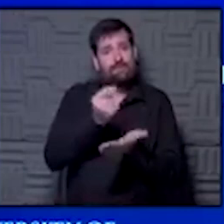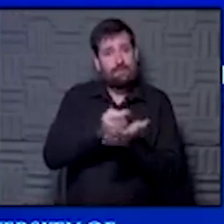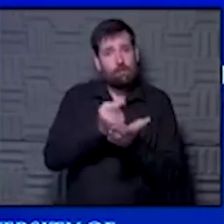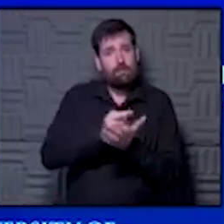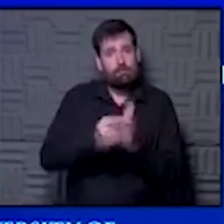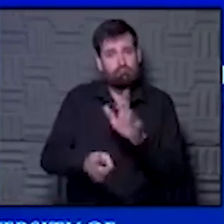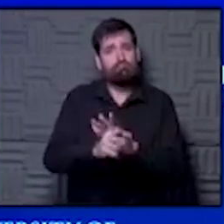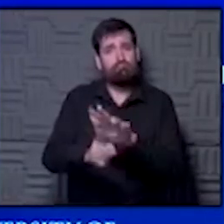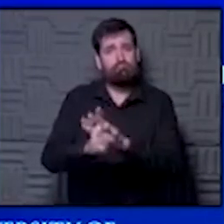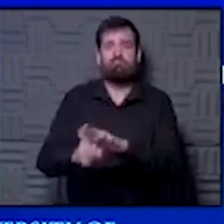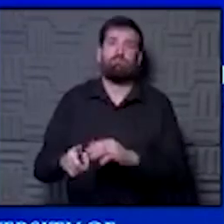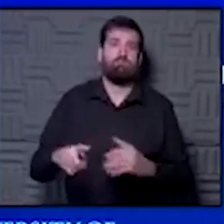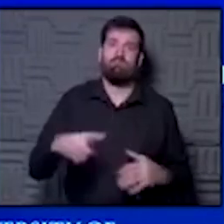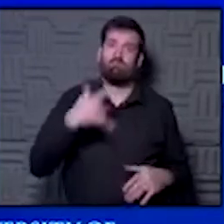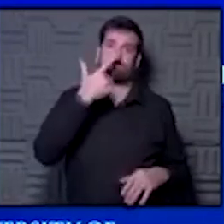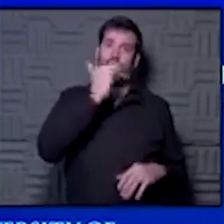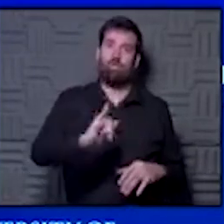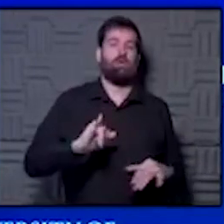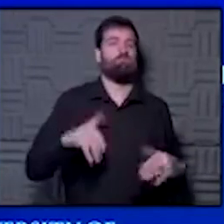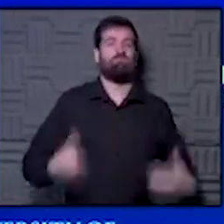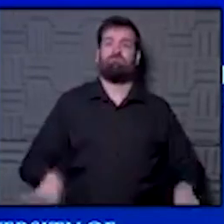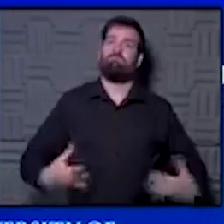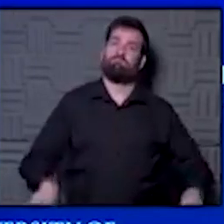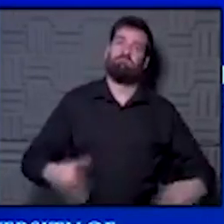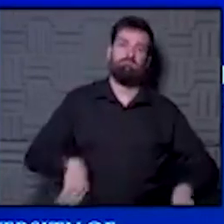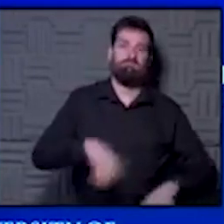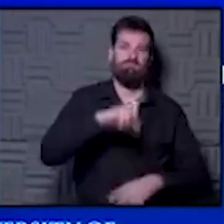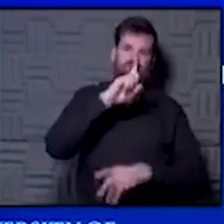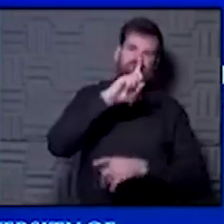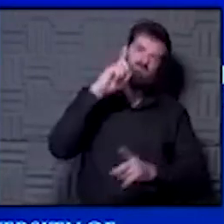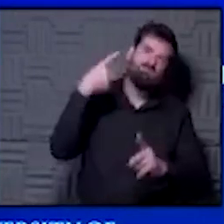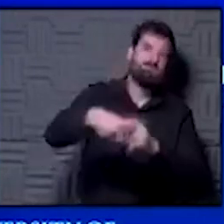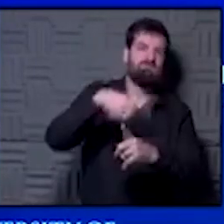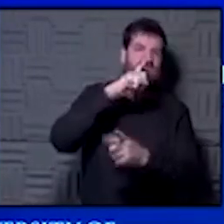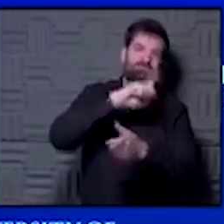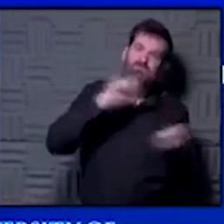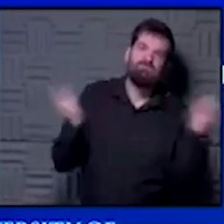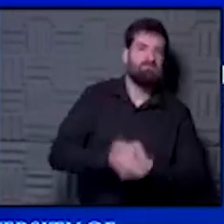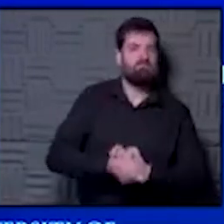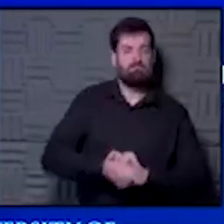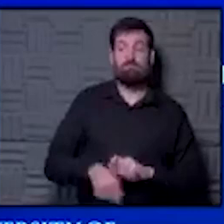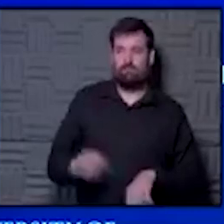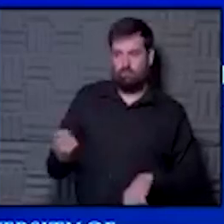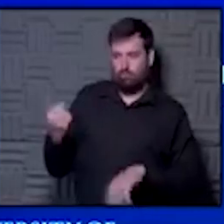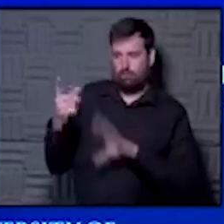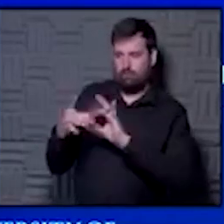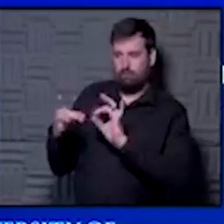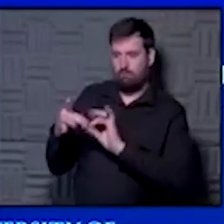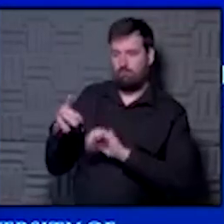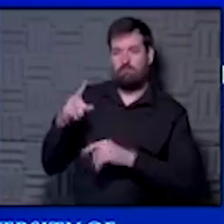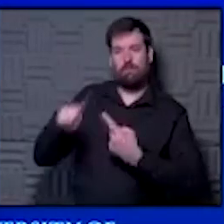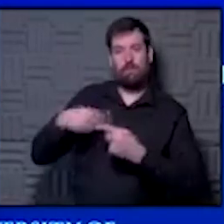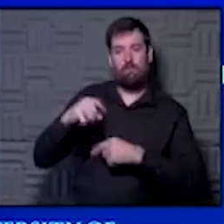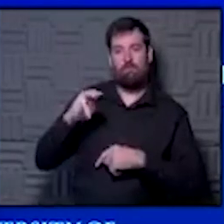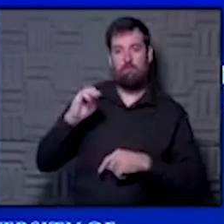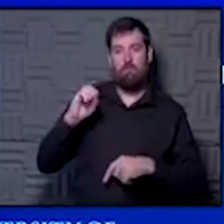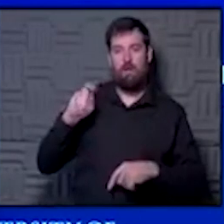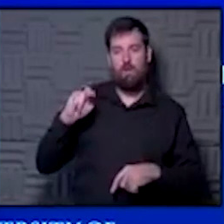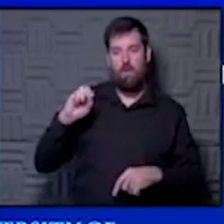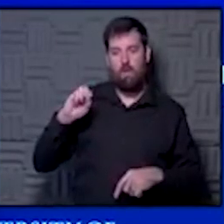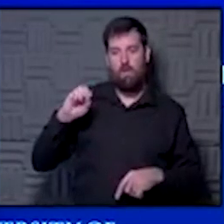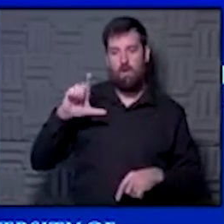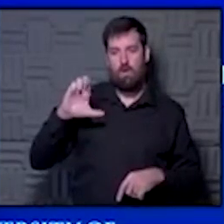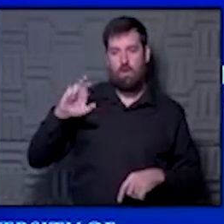that really look like they're game changers. You know, I go back to the words I heard one person say about the monoclonal antibody study.